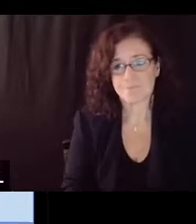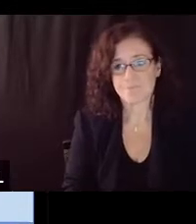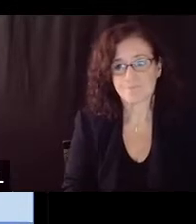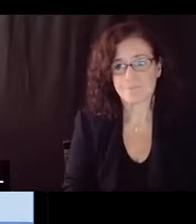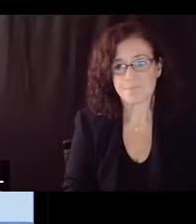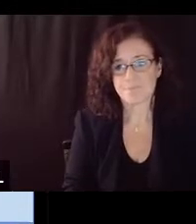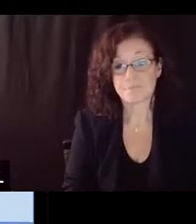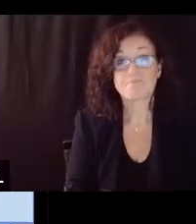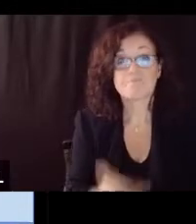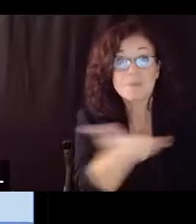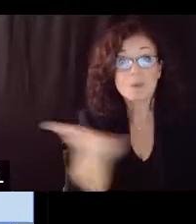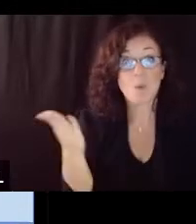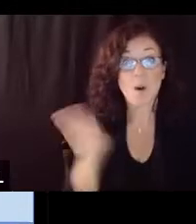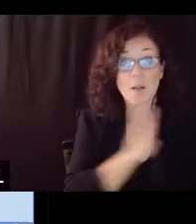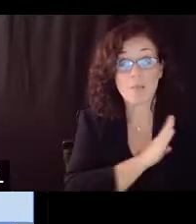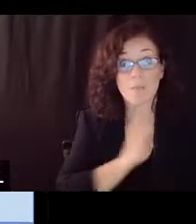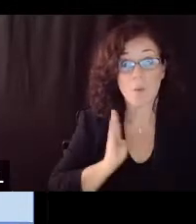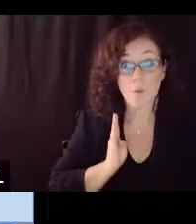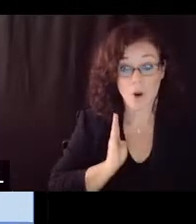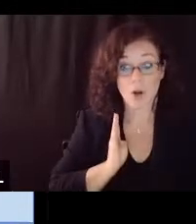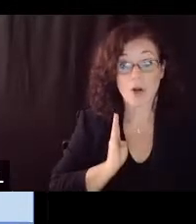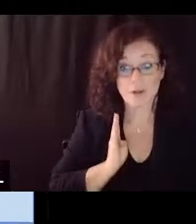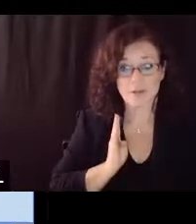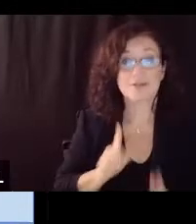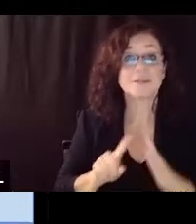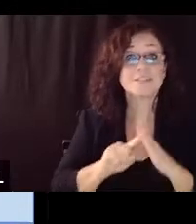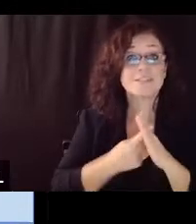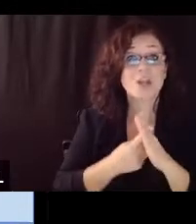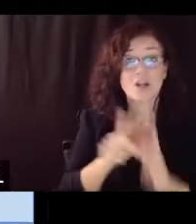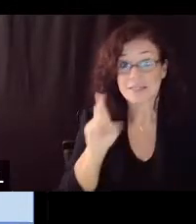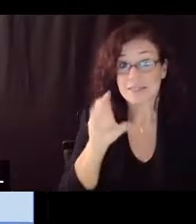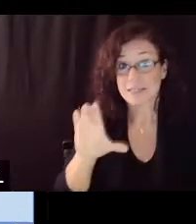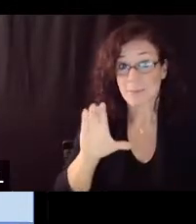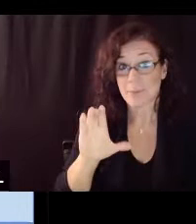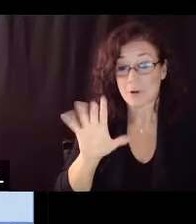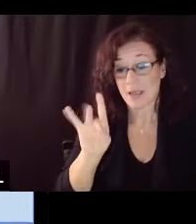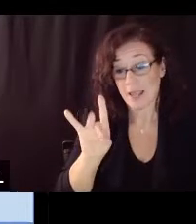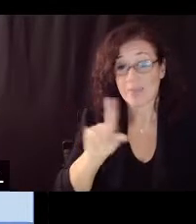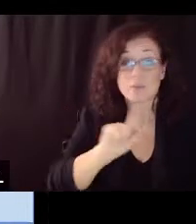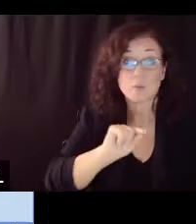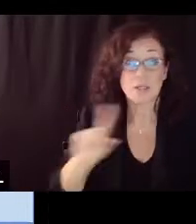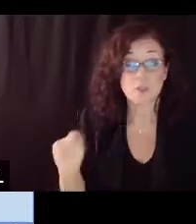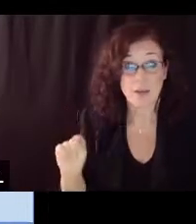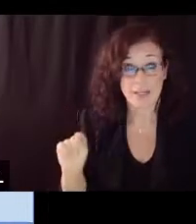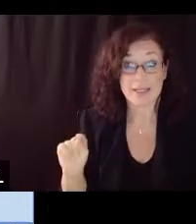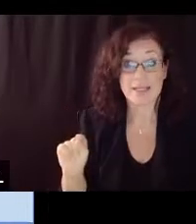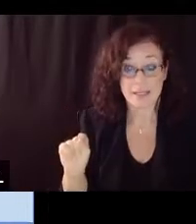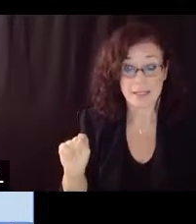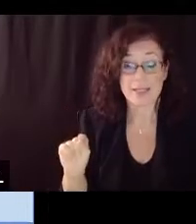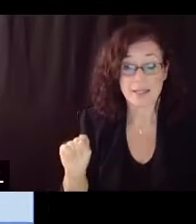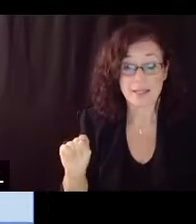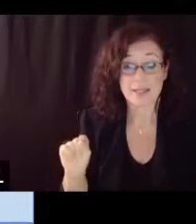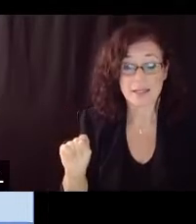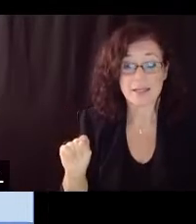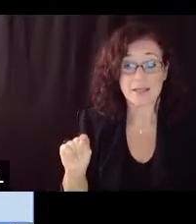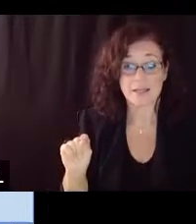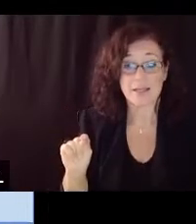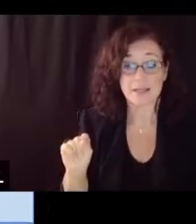as of uh december 18th 2020 we had um 89